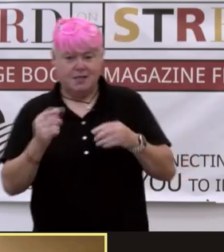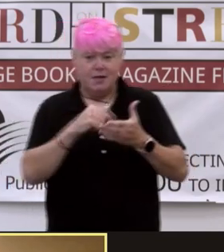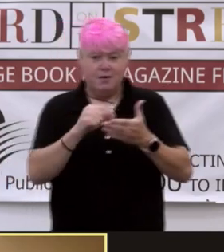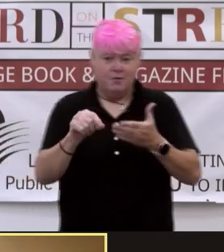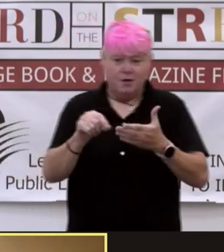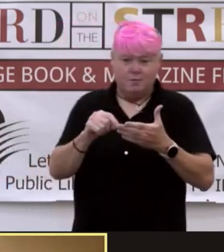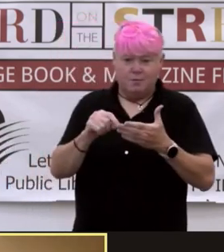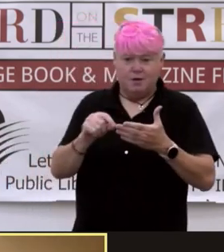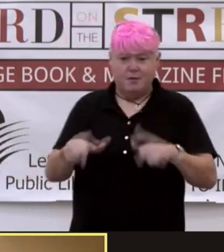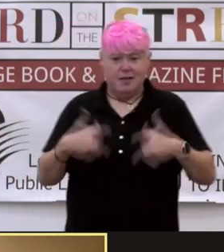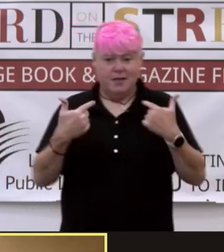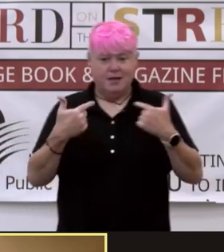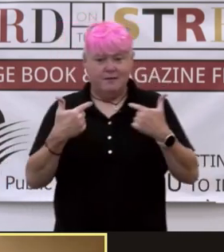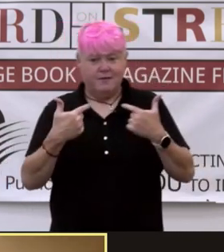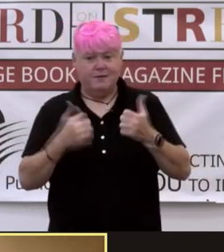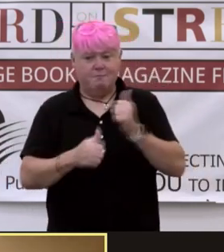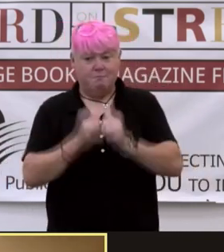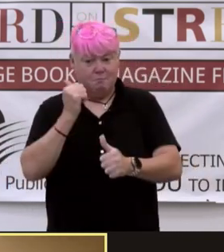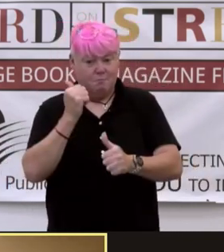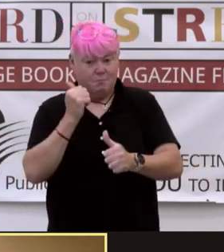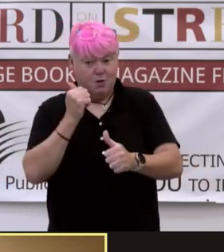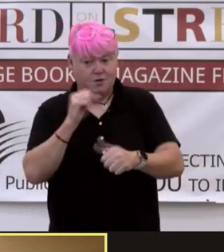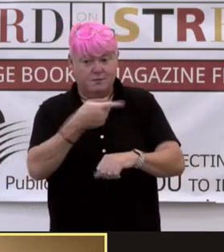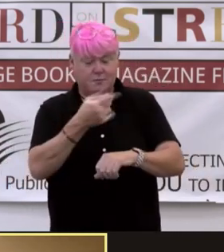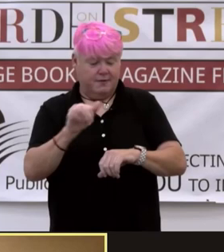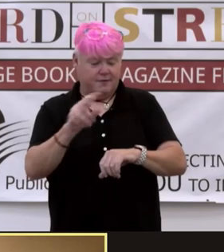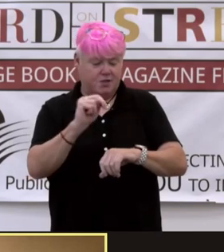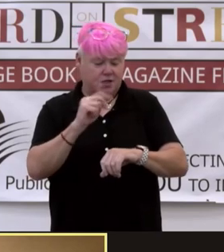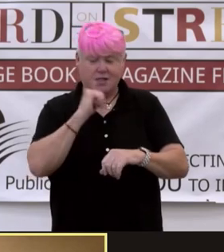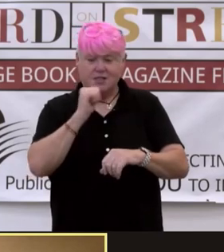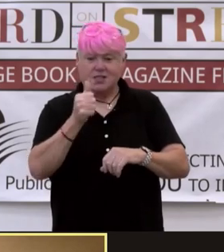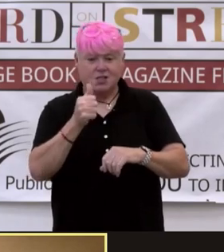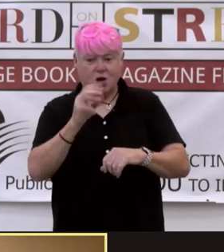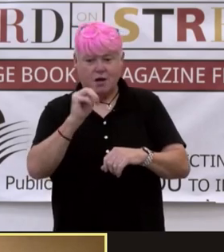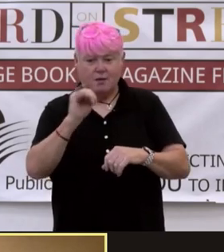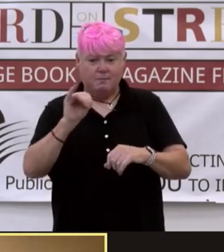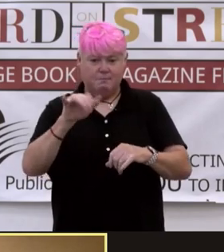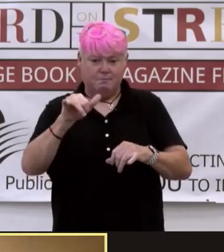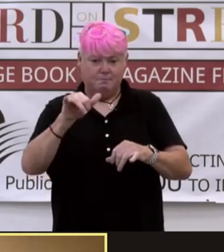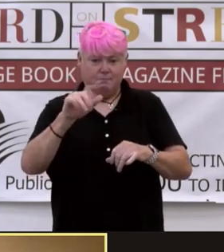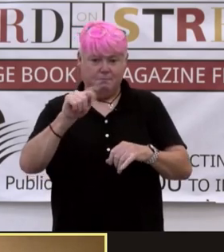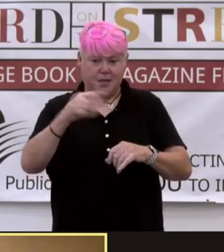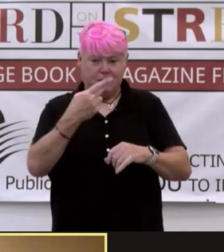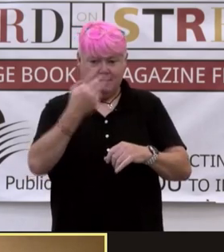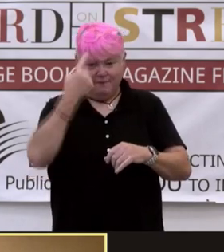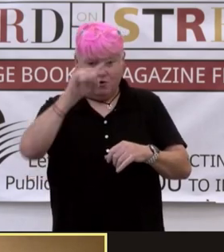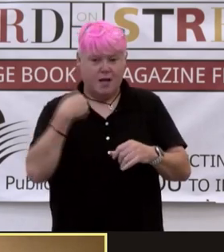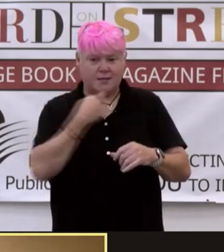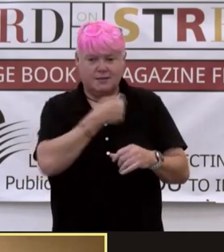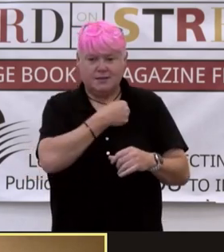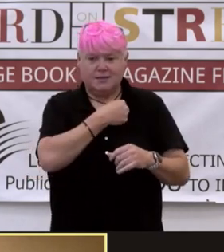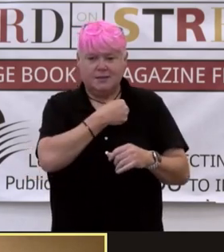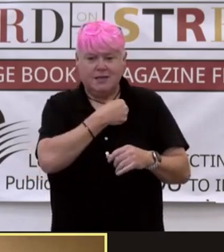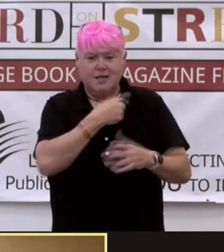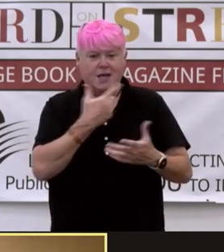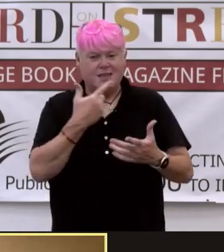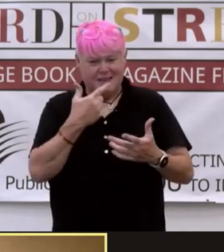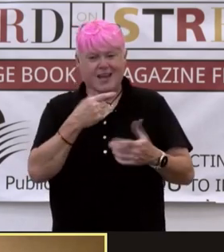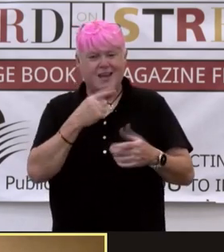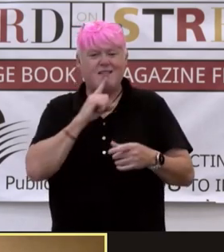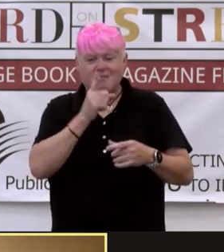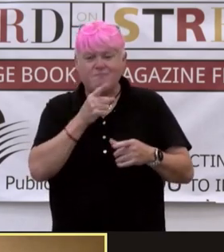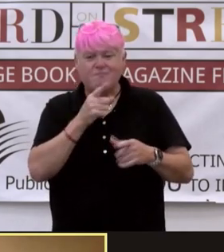believe in the jinn. It's not a myth for us, but actual fact that they, they exist. So I talk to